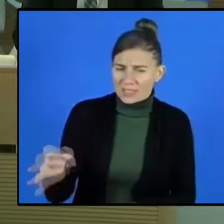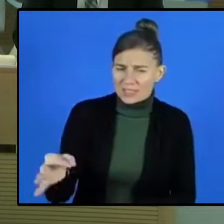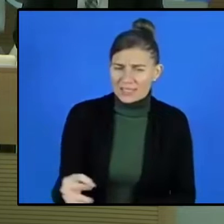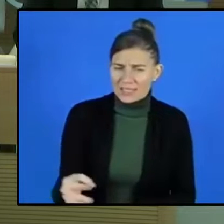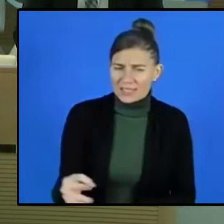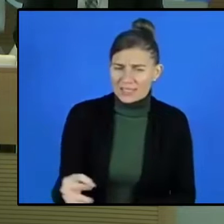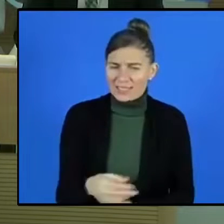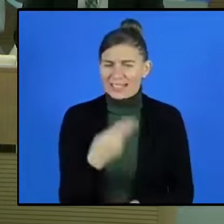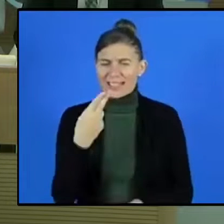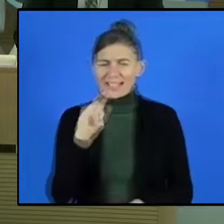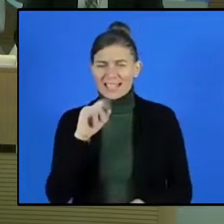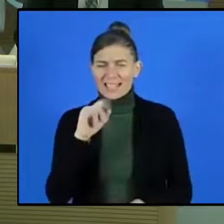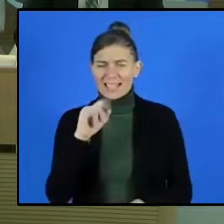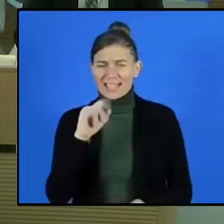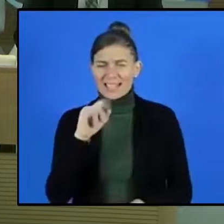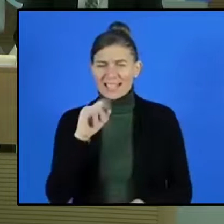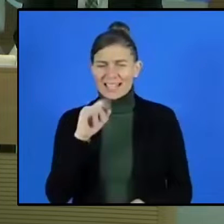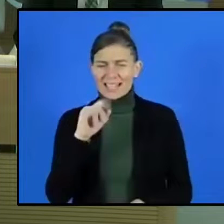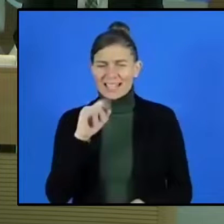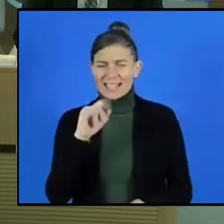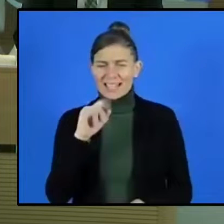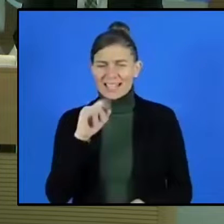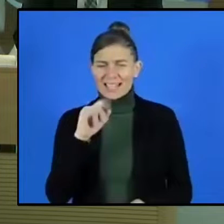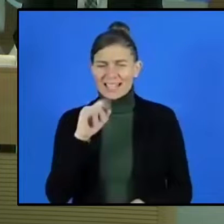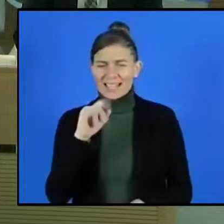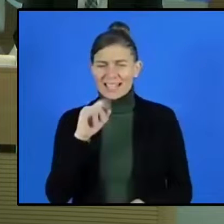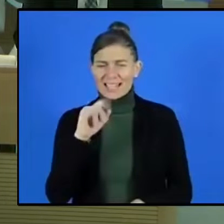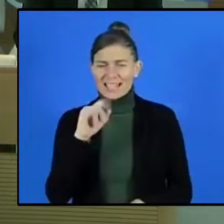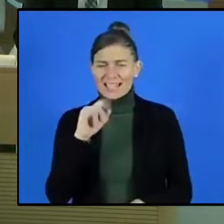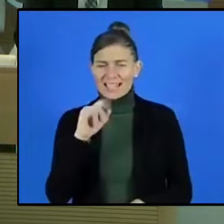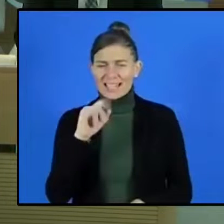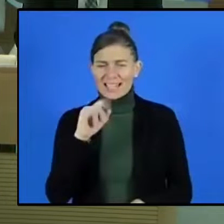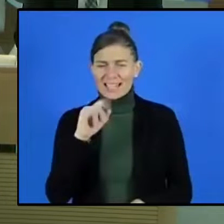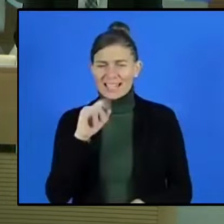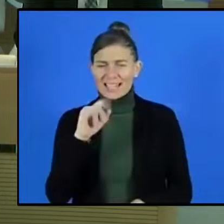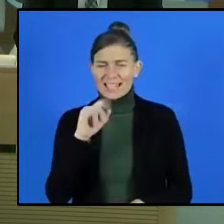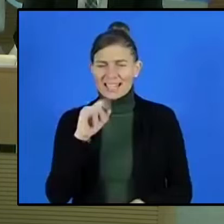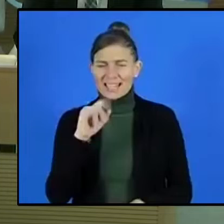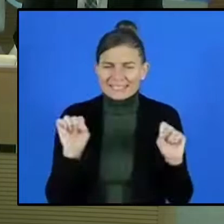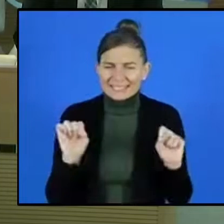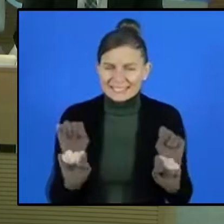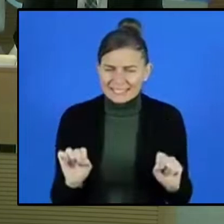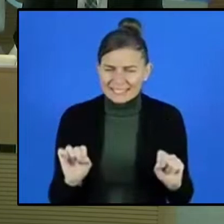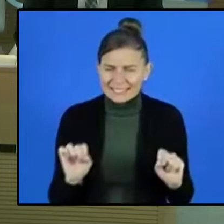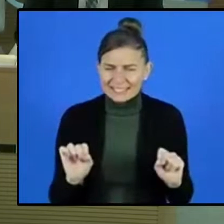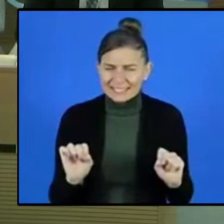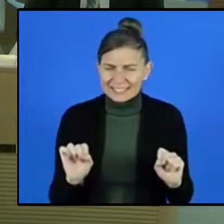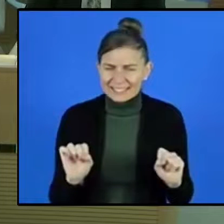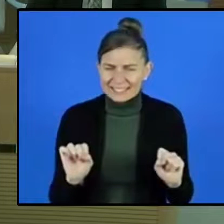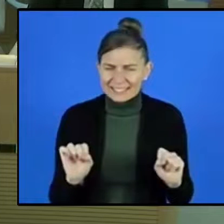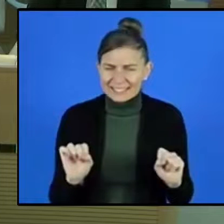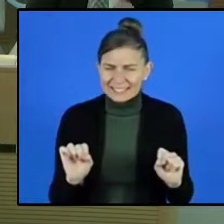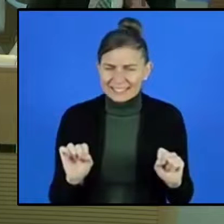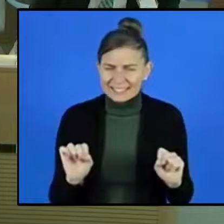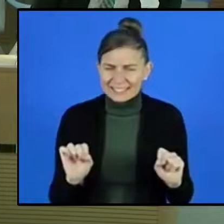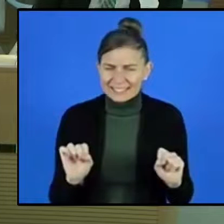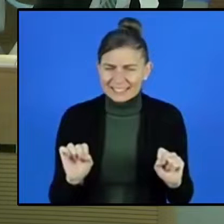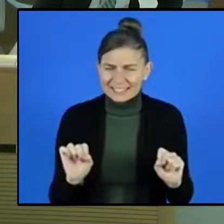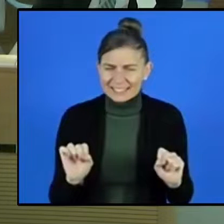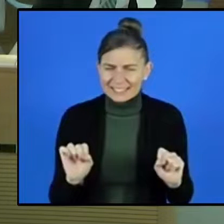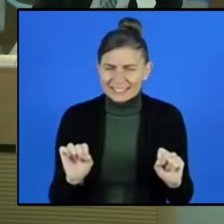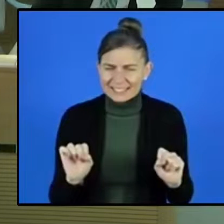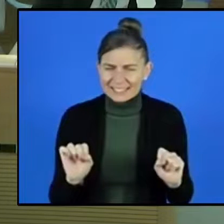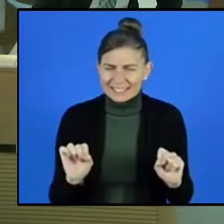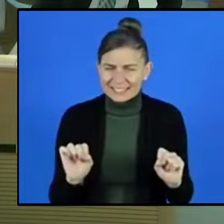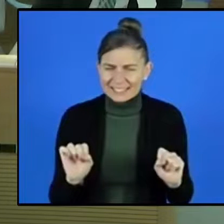it's made up of thousands of unique enlightenment ecosystems, which are called sampradayas. In recent times, many Hindu gurus, Hindu minority